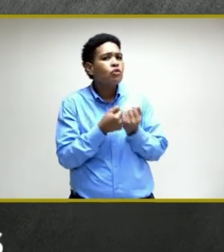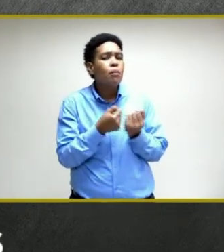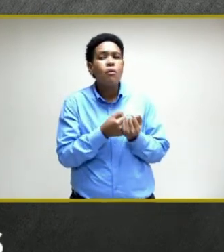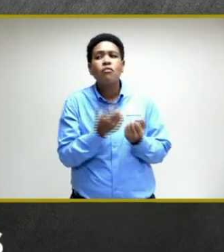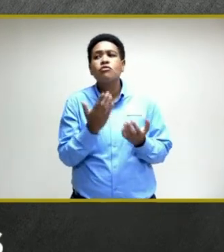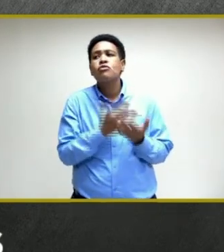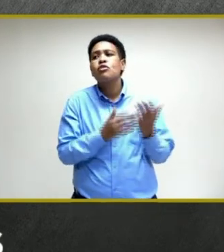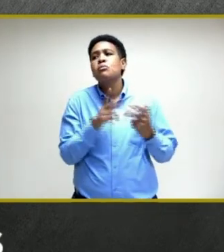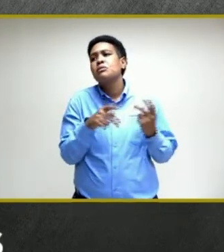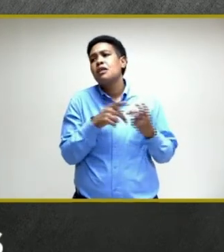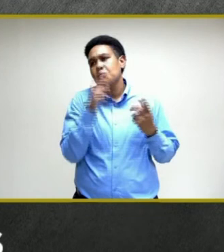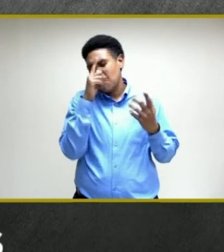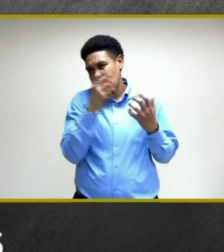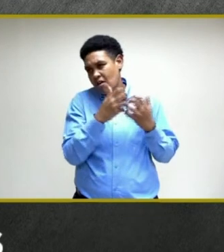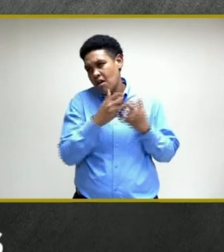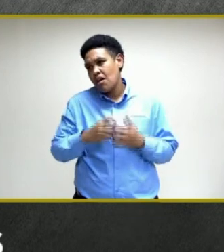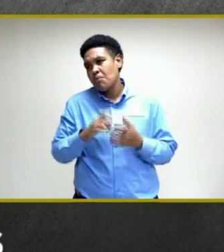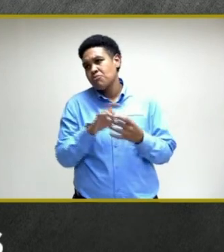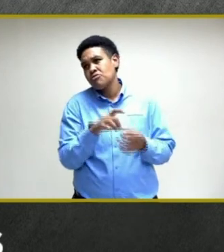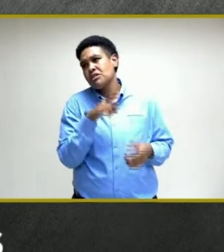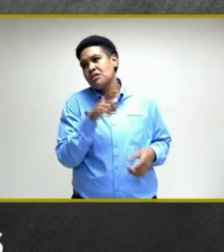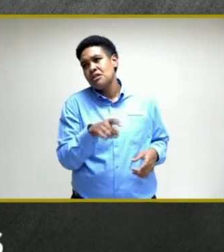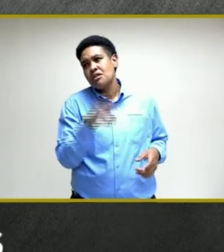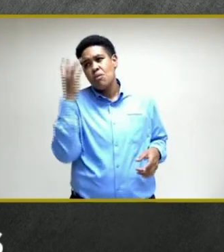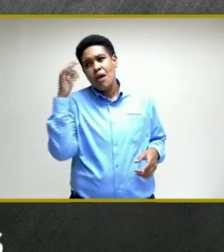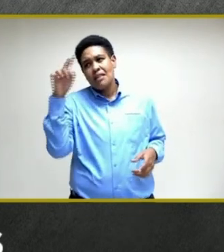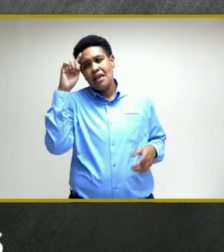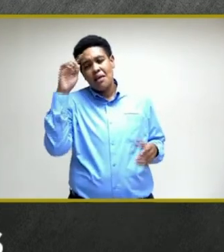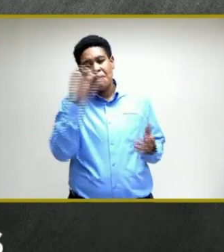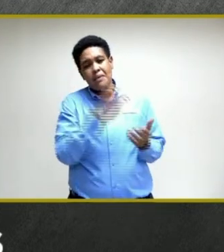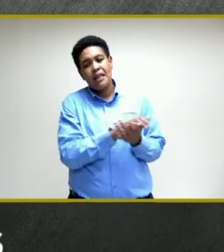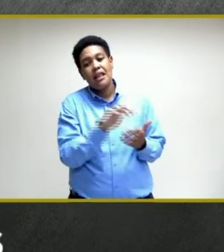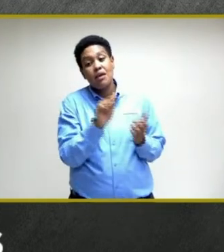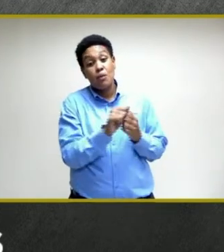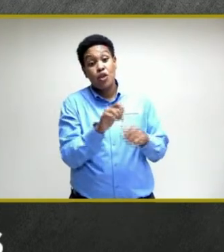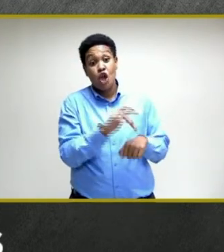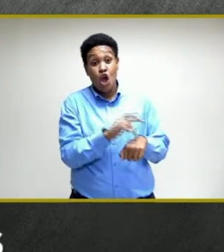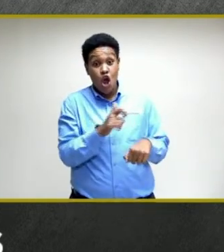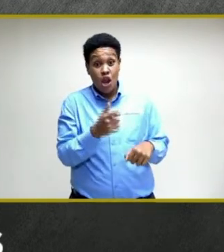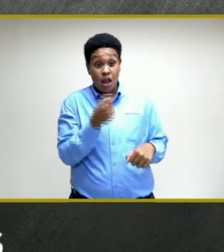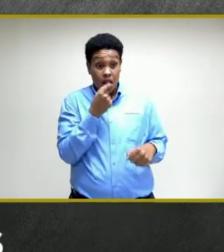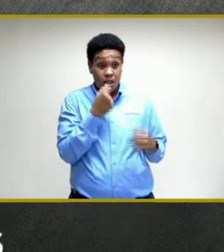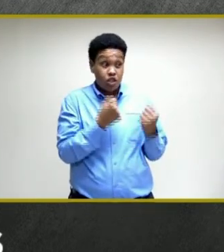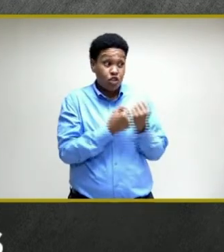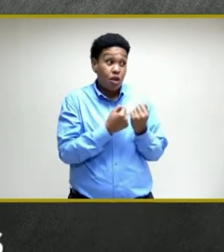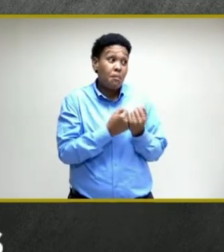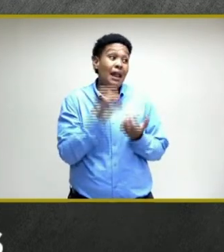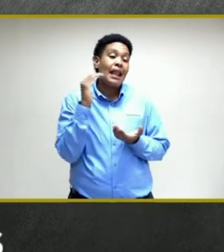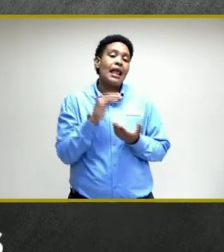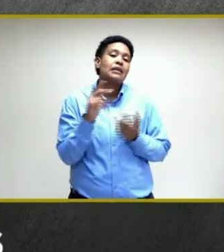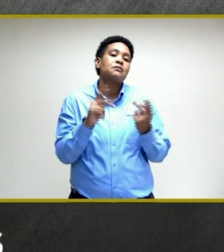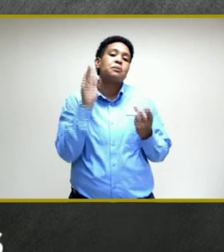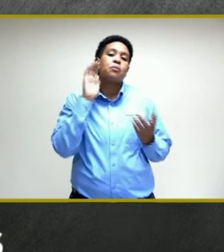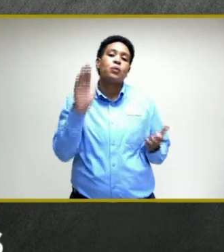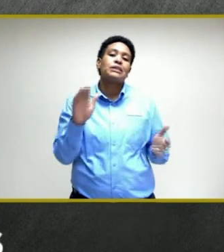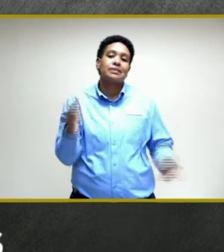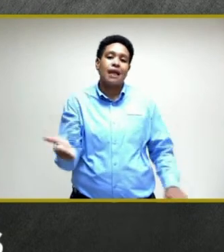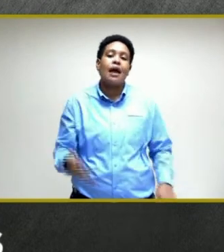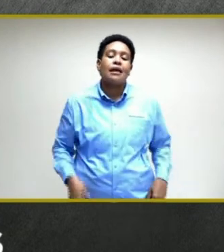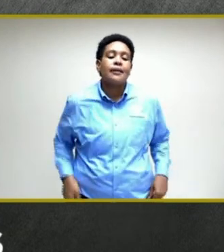of collaboration where that is concerned because they believe that with early treatment, far less people would be dying.